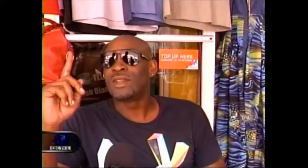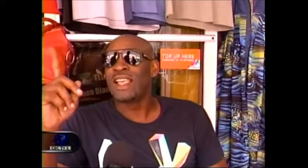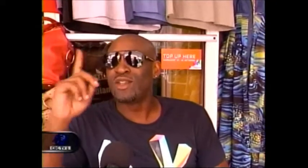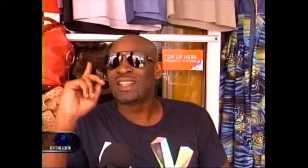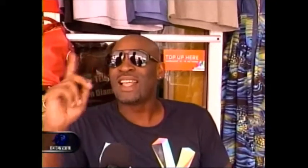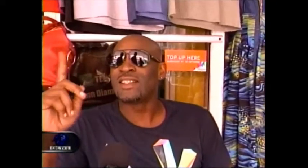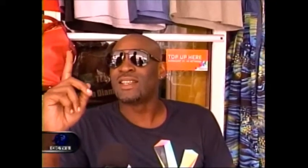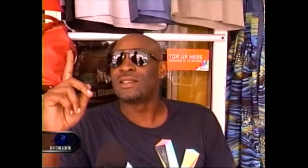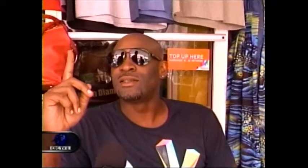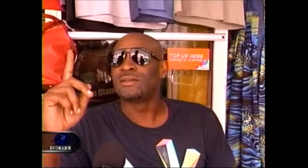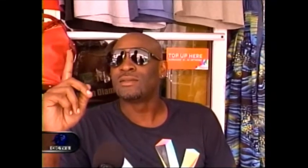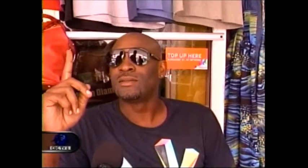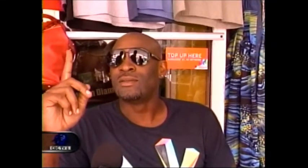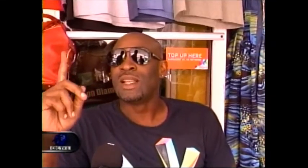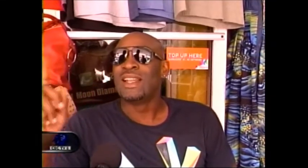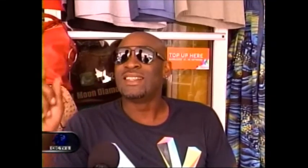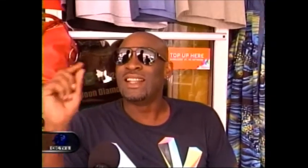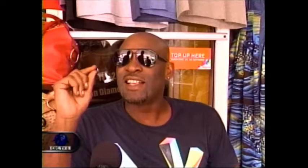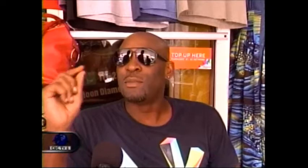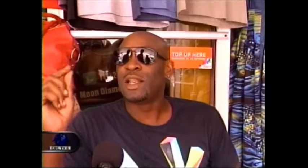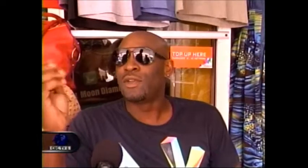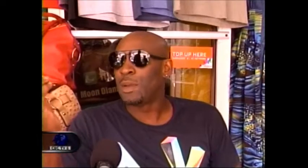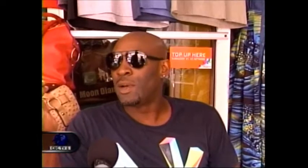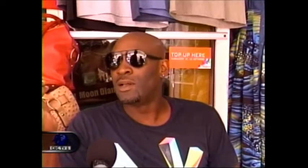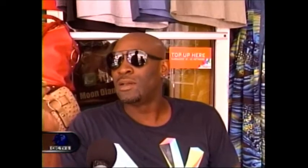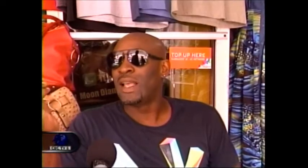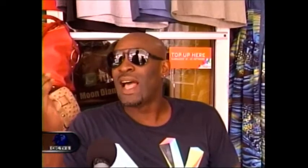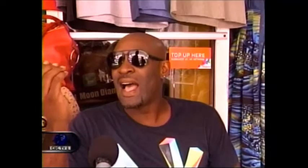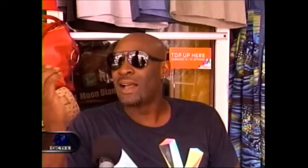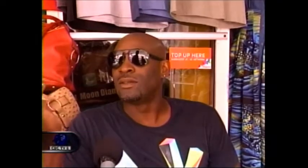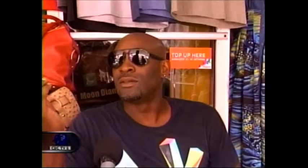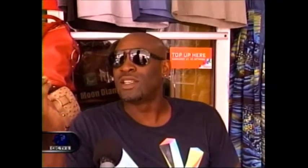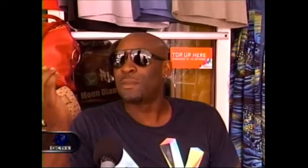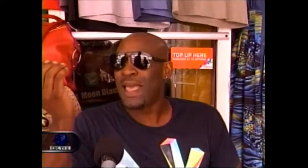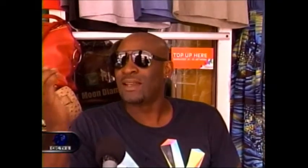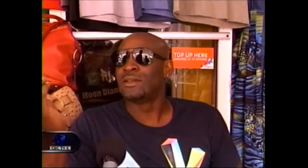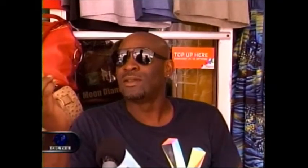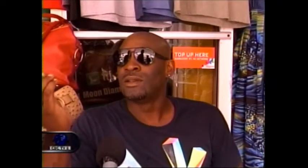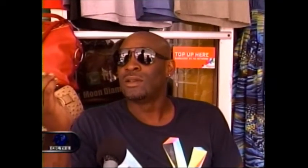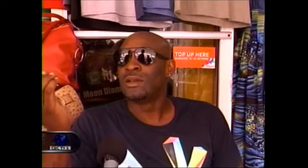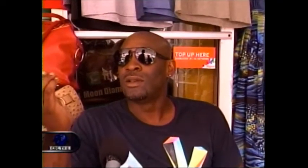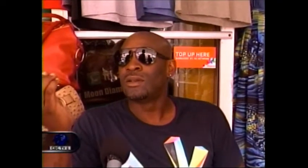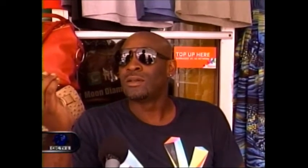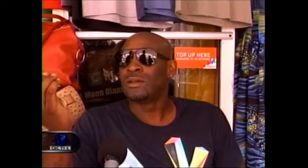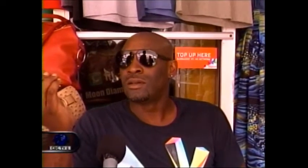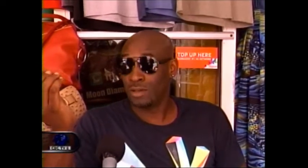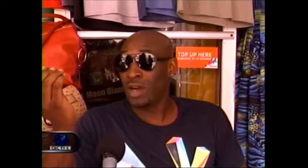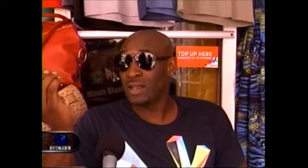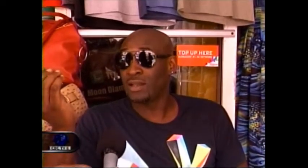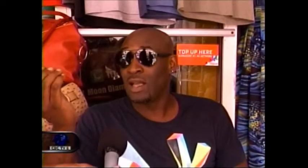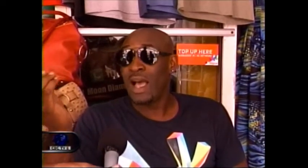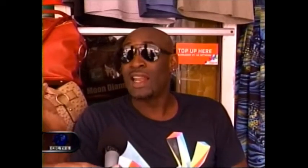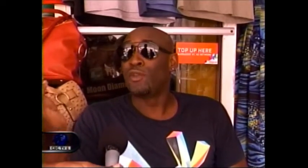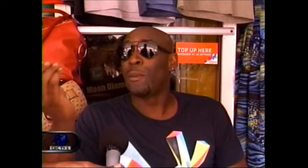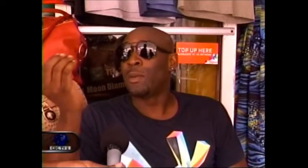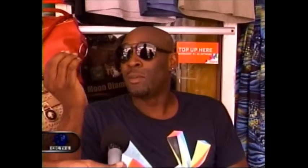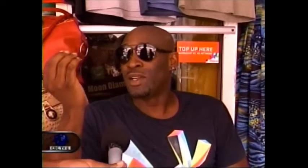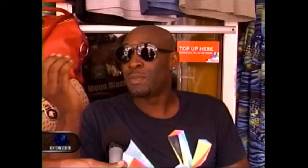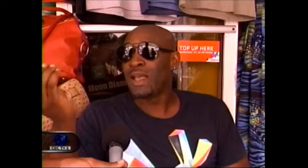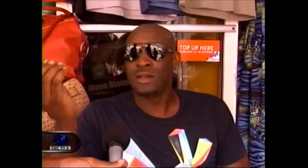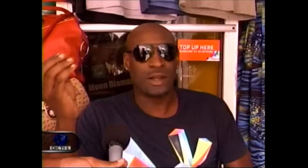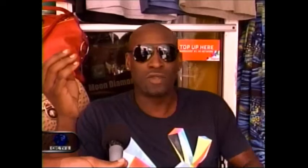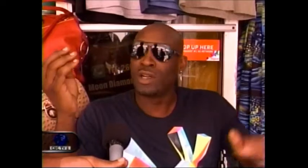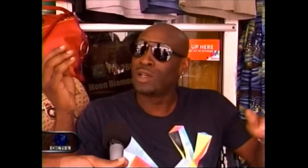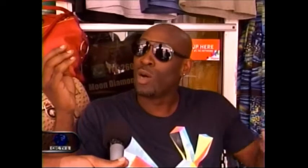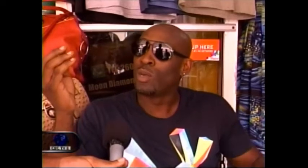an increase in taxes, this is less money for people in the hand to Spain. Right? And if you don't have people in